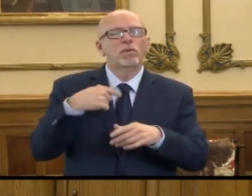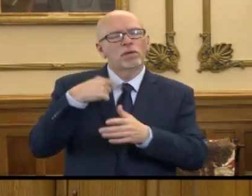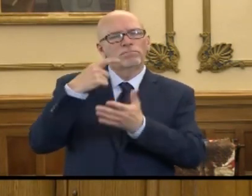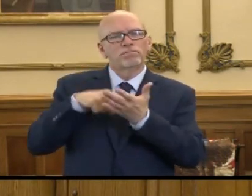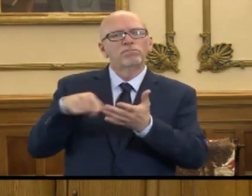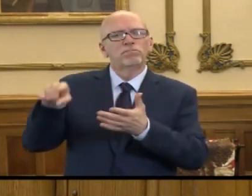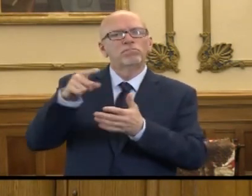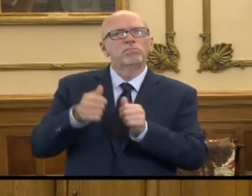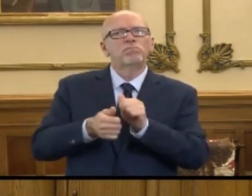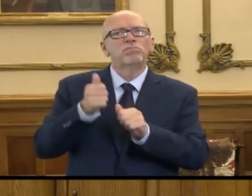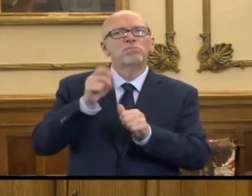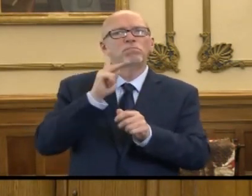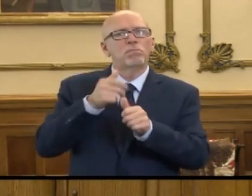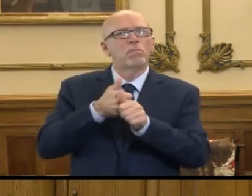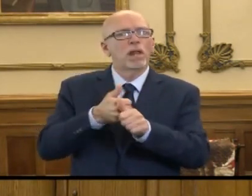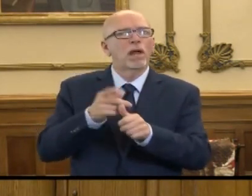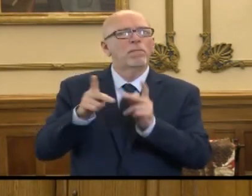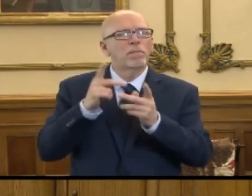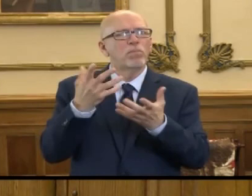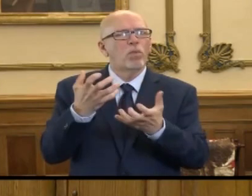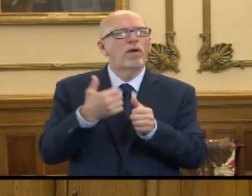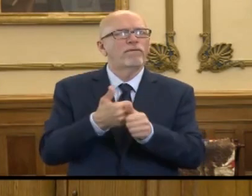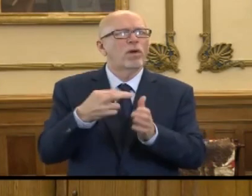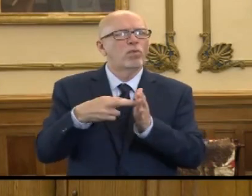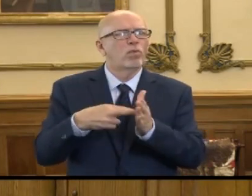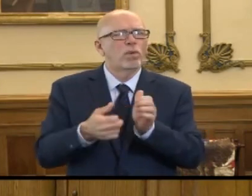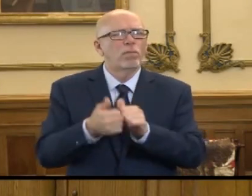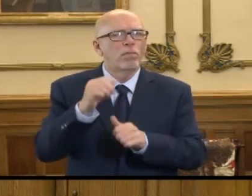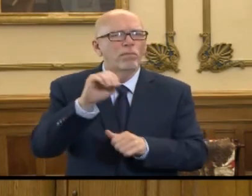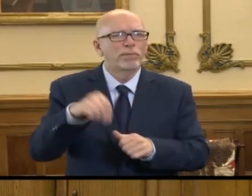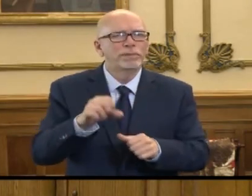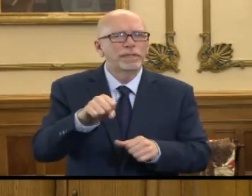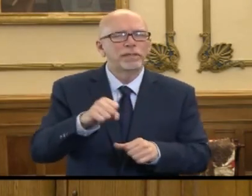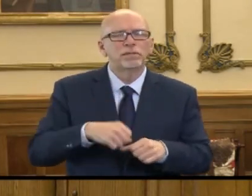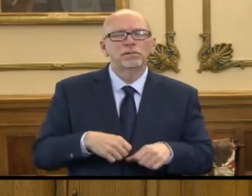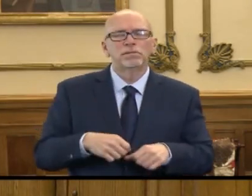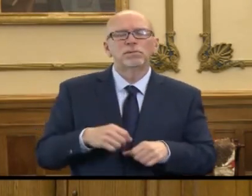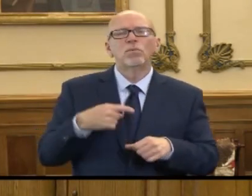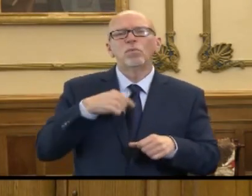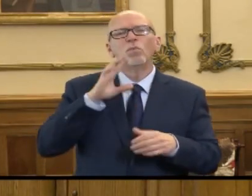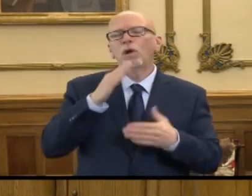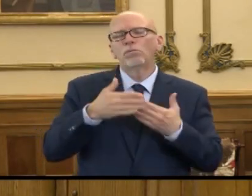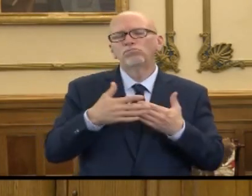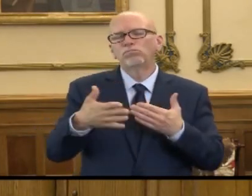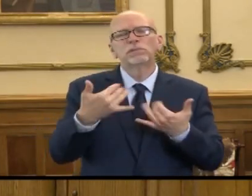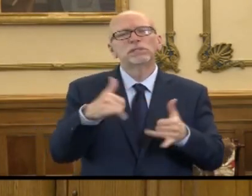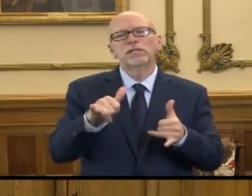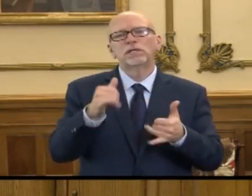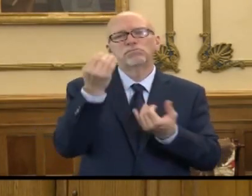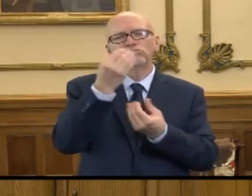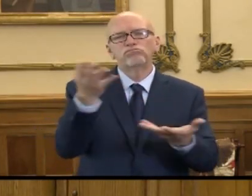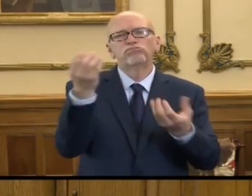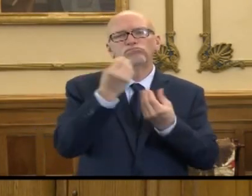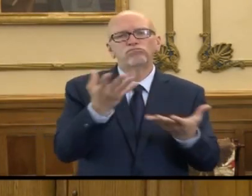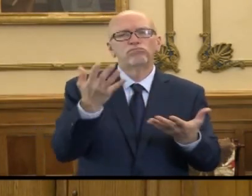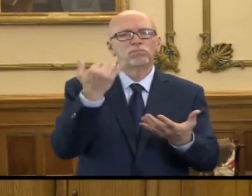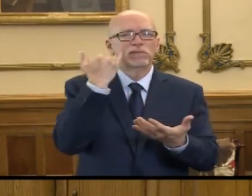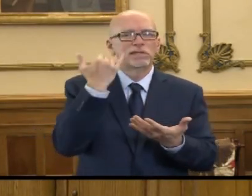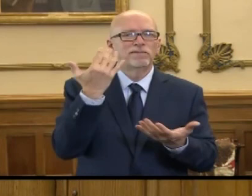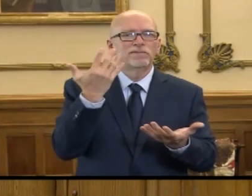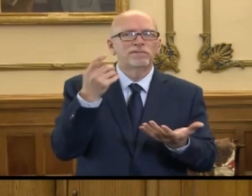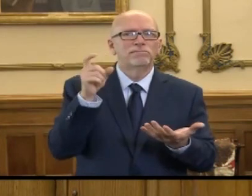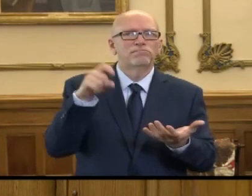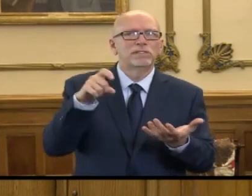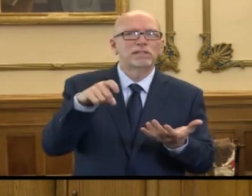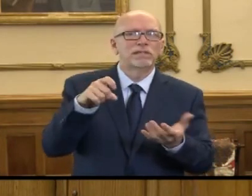good compliance from people. People want to follow the rules. Ultimately, we'll continue to provide updates should there needs